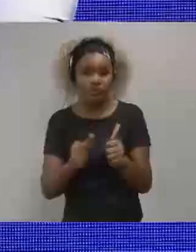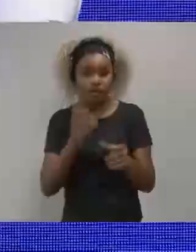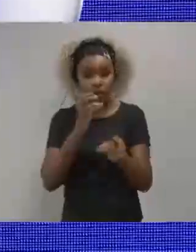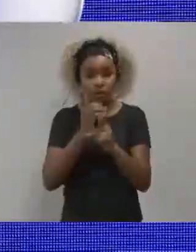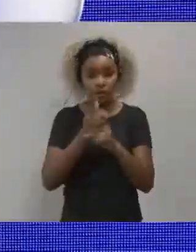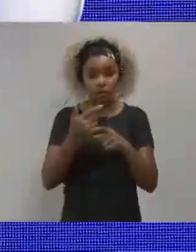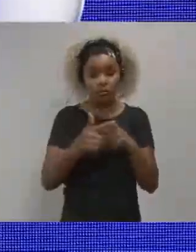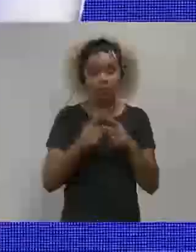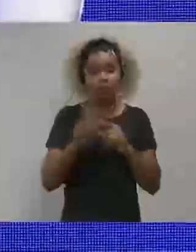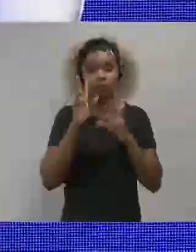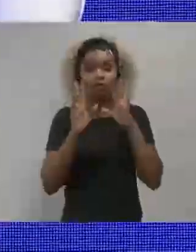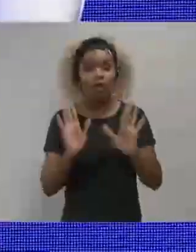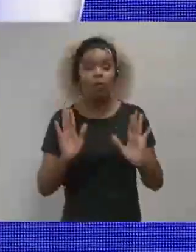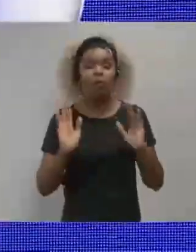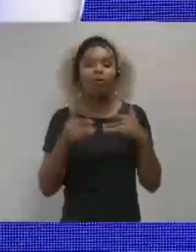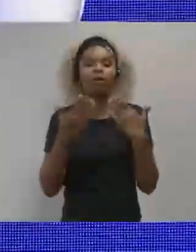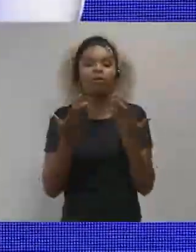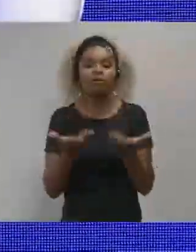solution come to solve?